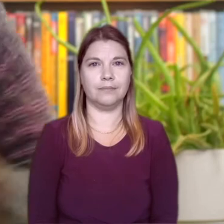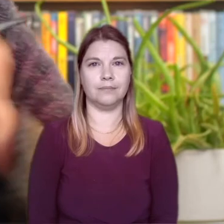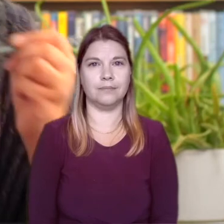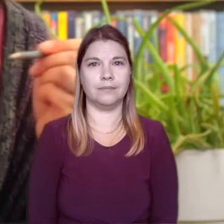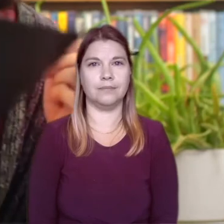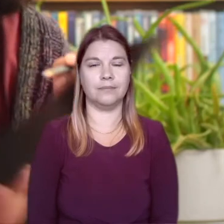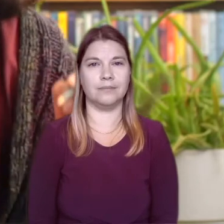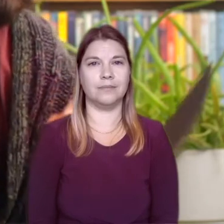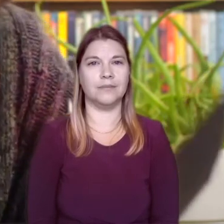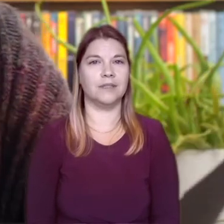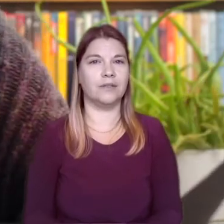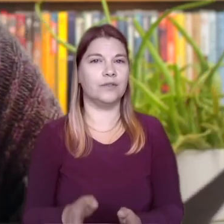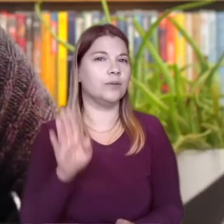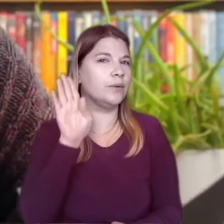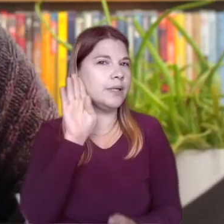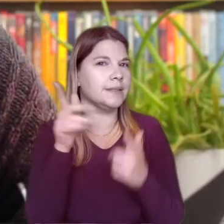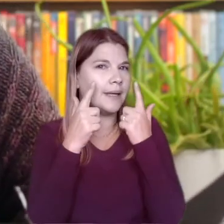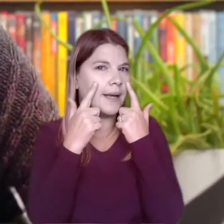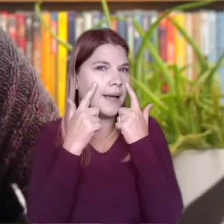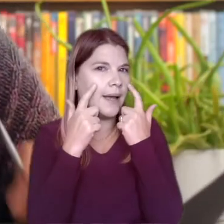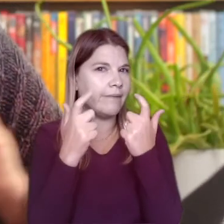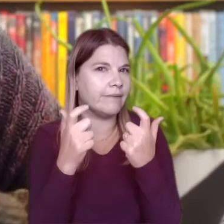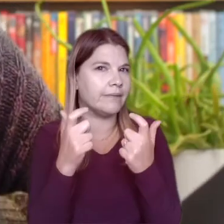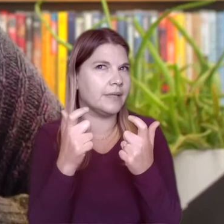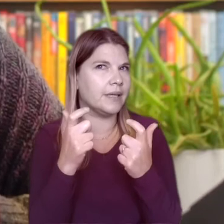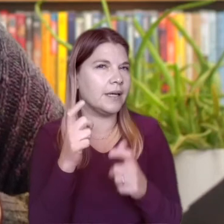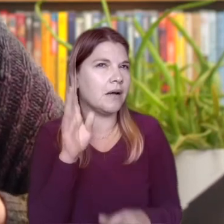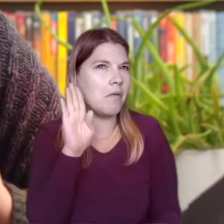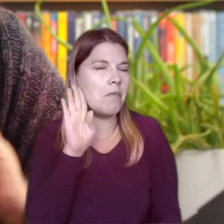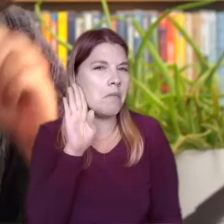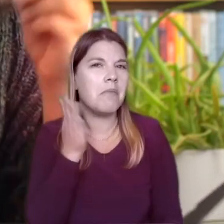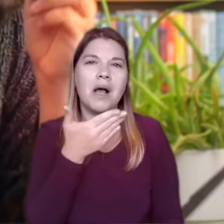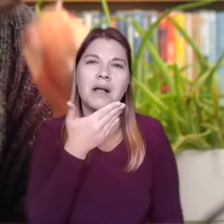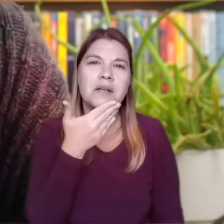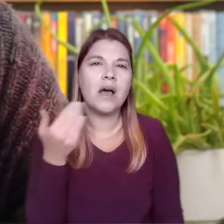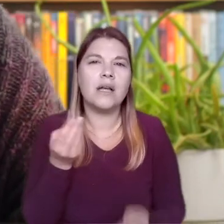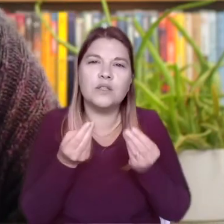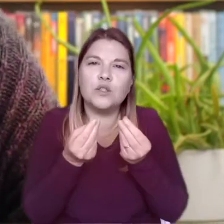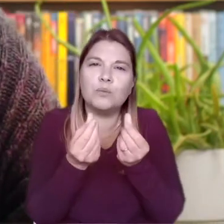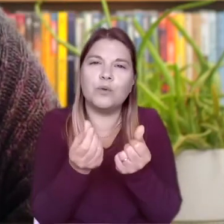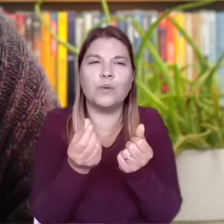when we listen closely it has a nice smooth scraping sound